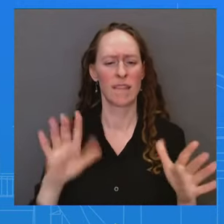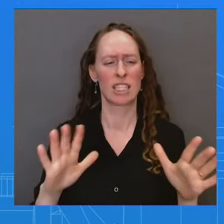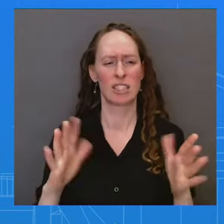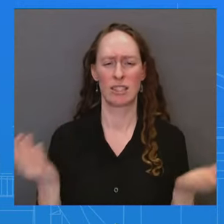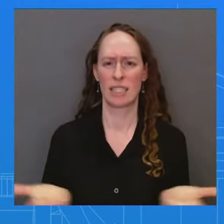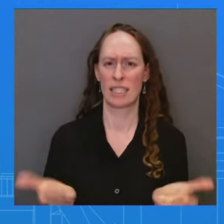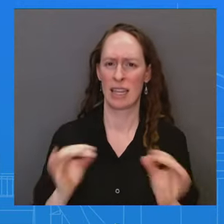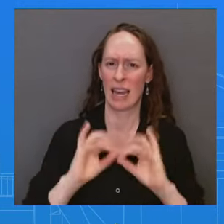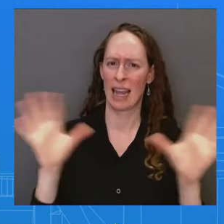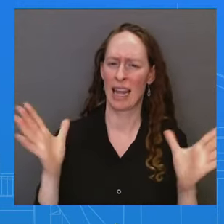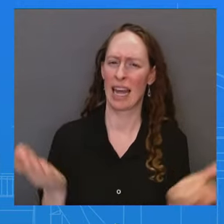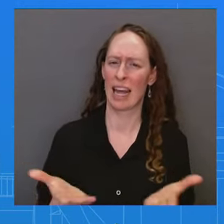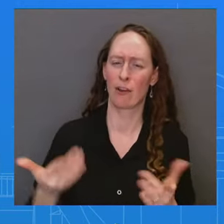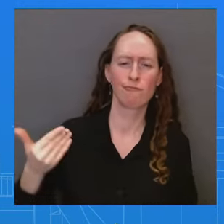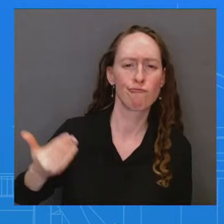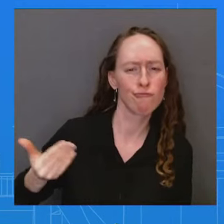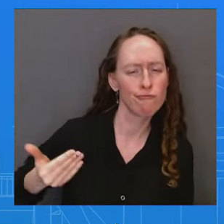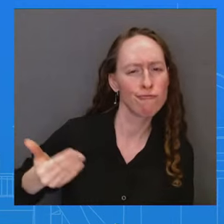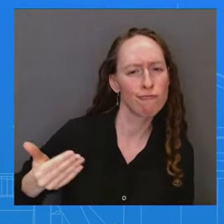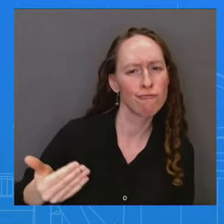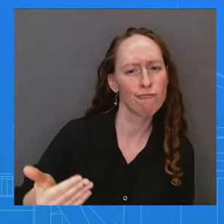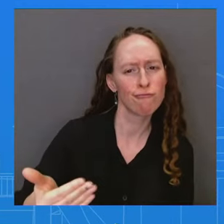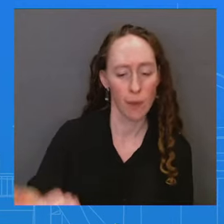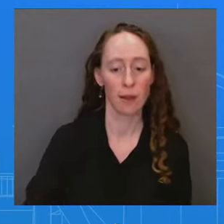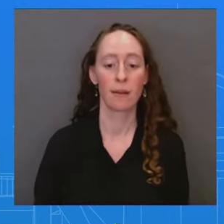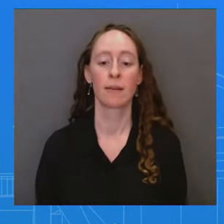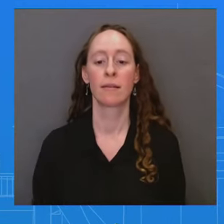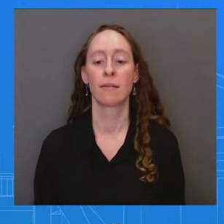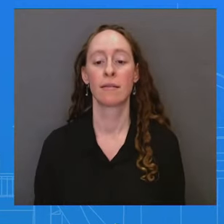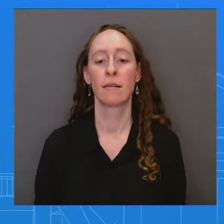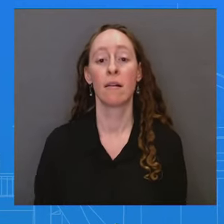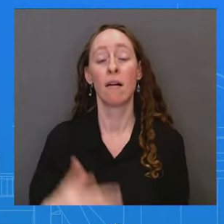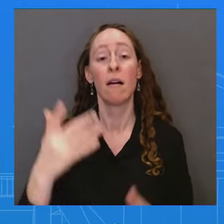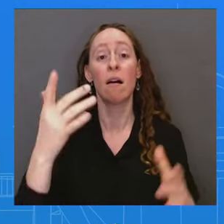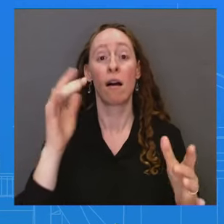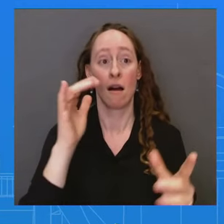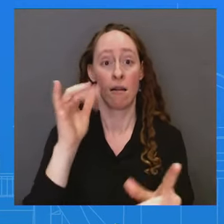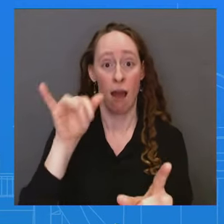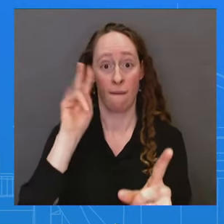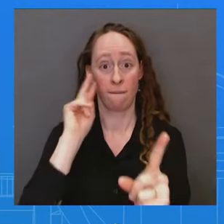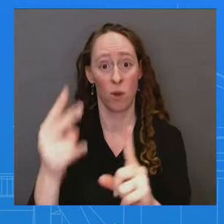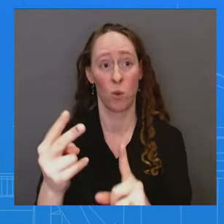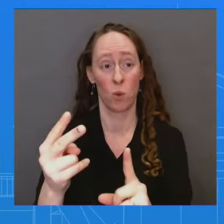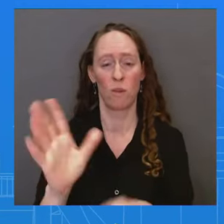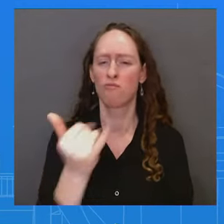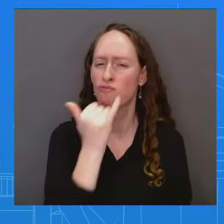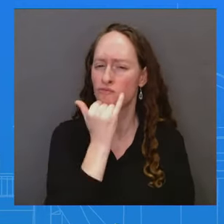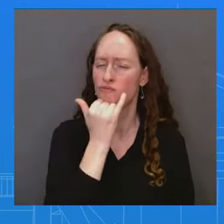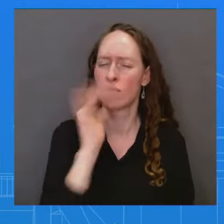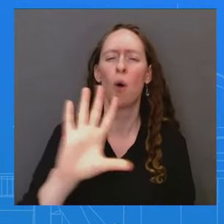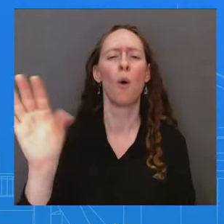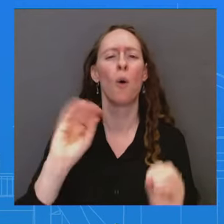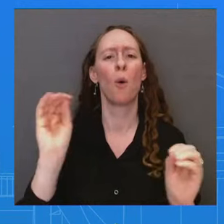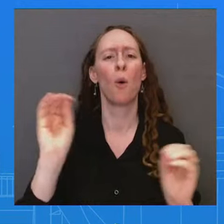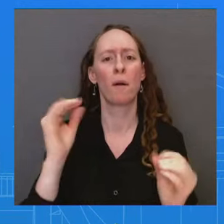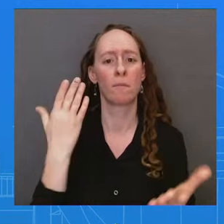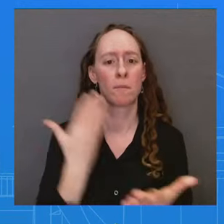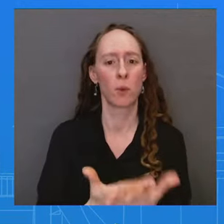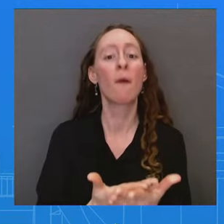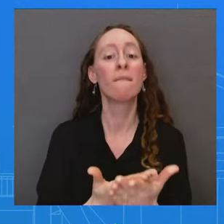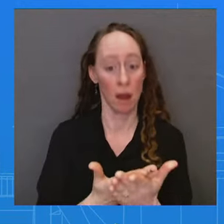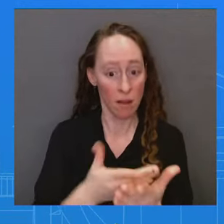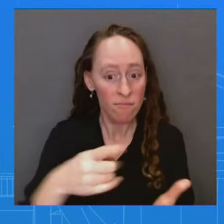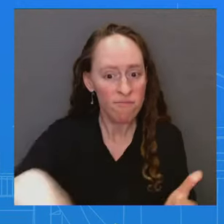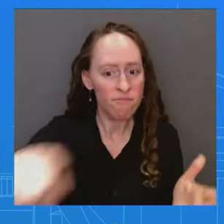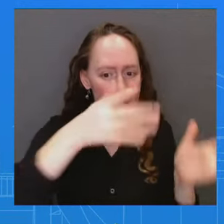this case is unfounded — and that there's no basis for accusations of genocide against Israel.